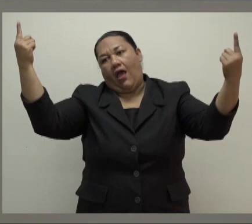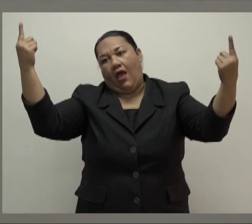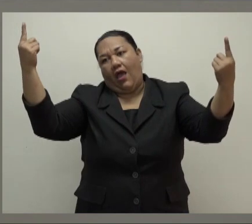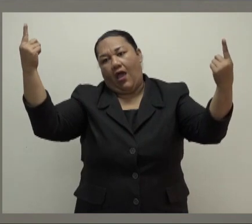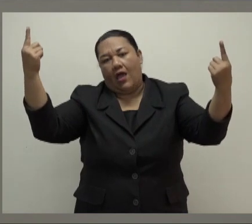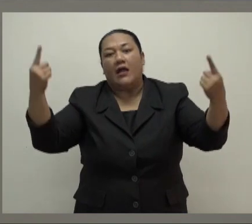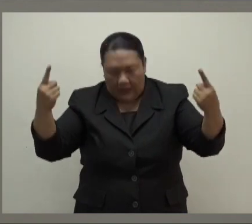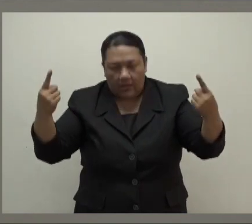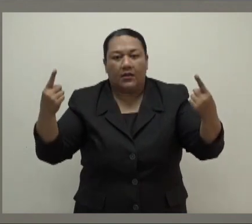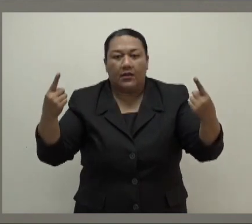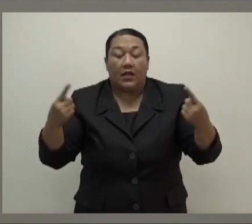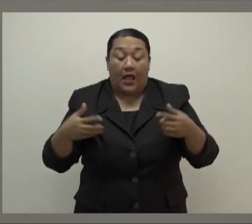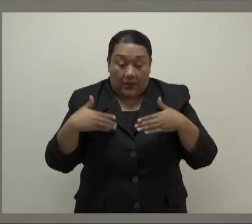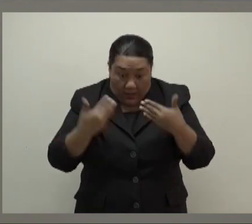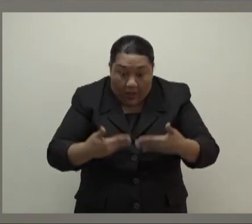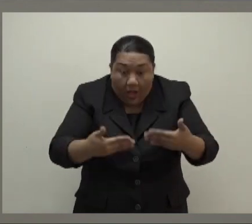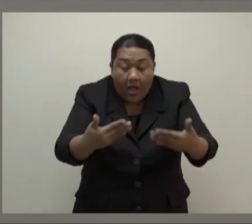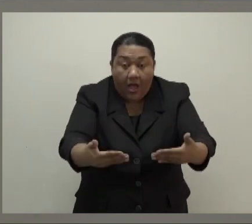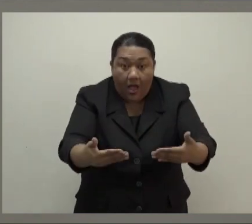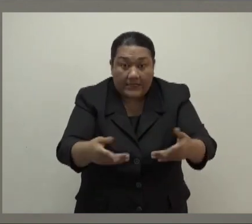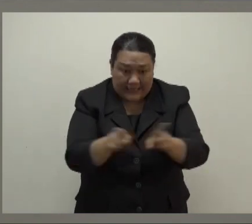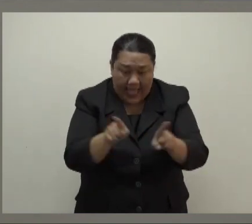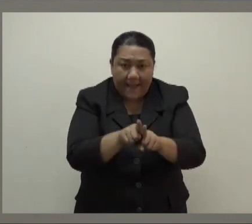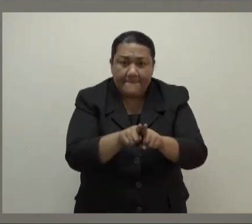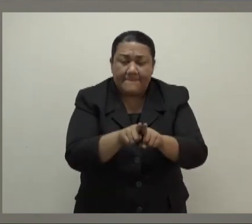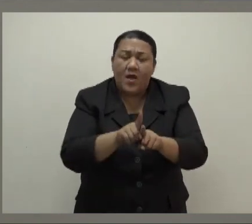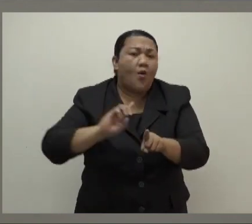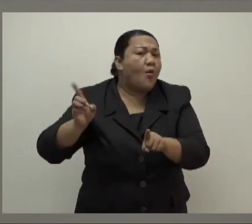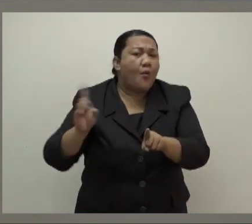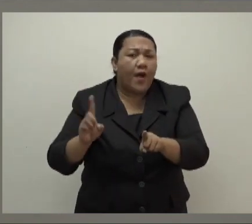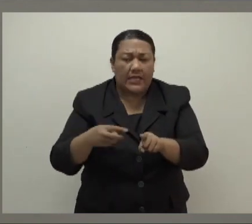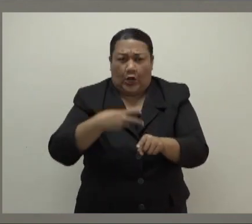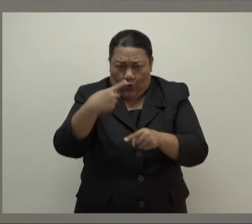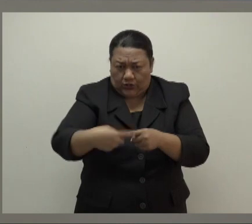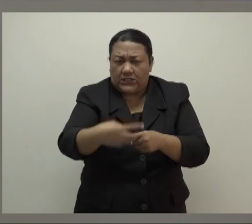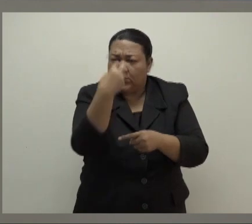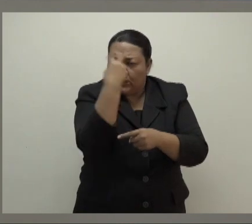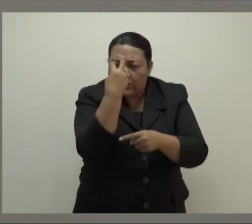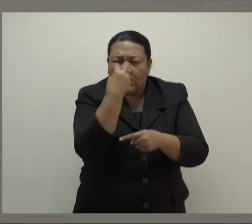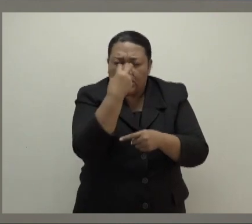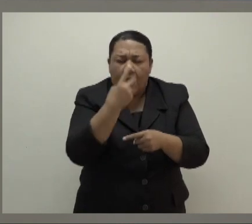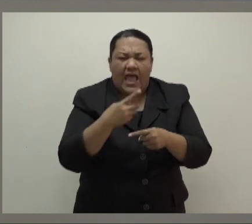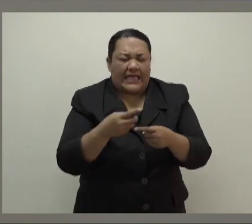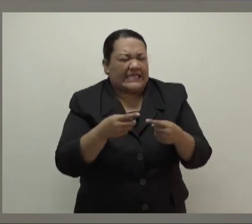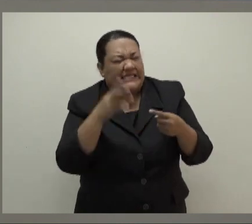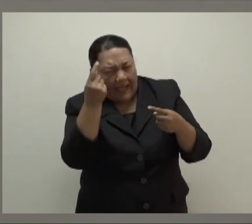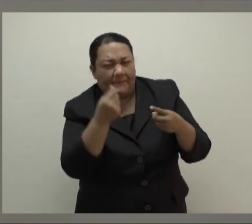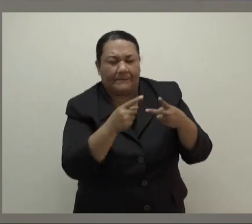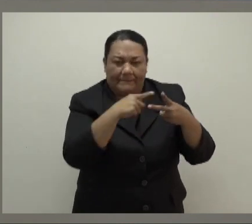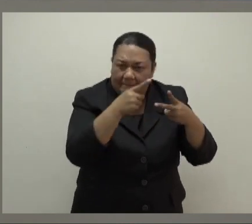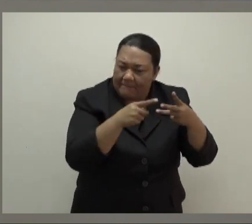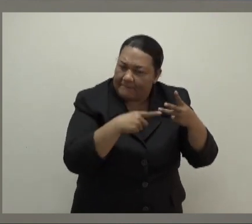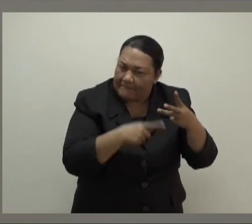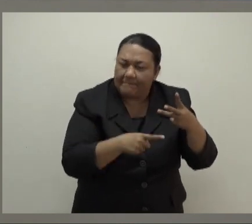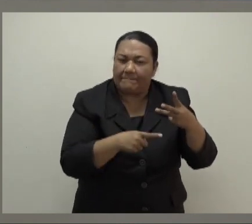it is important to mention that there are a number of variables we'll continue to monitor over the coming months. But we promise the Fijian